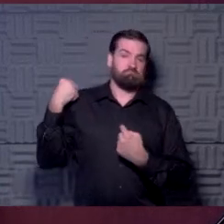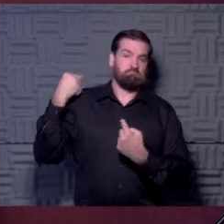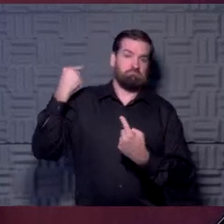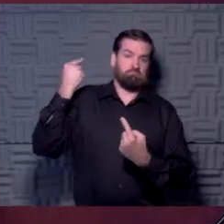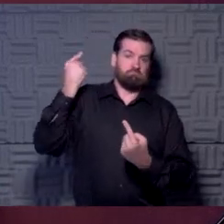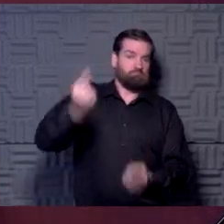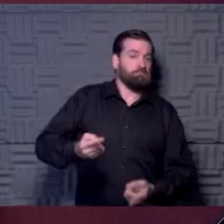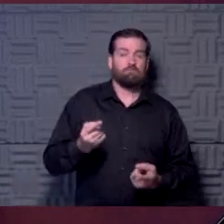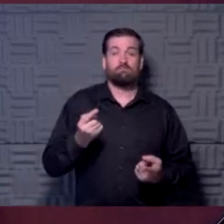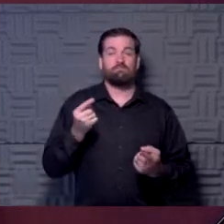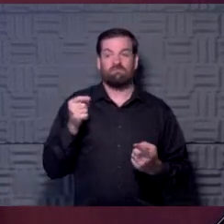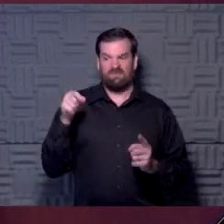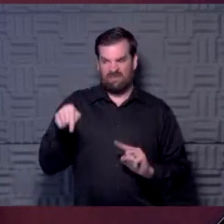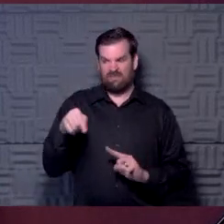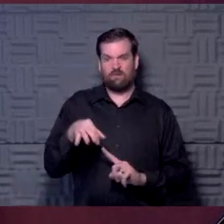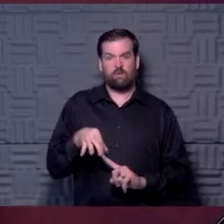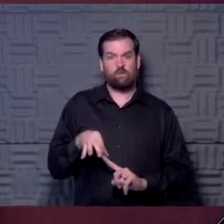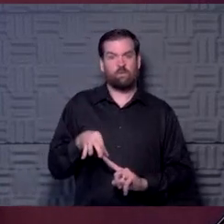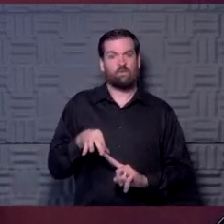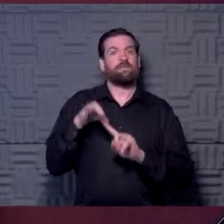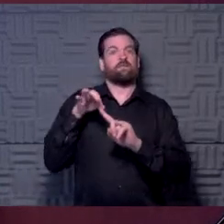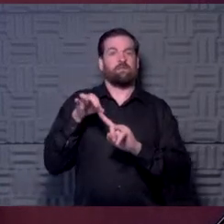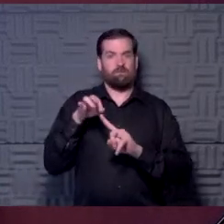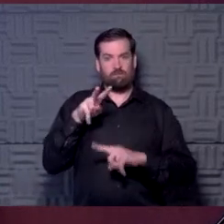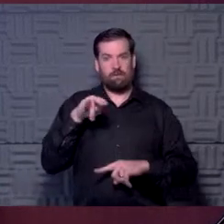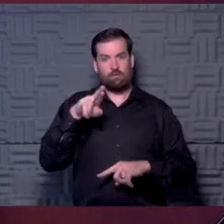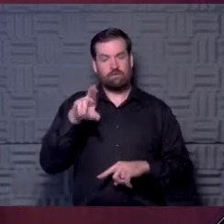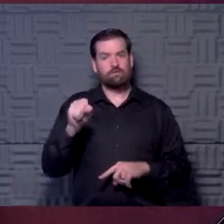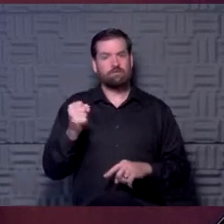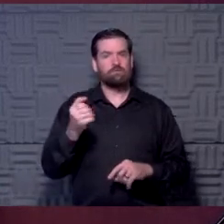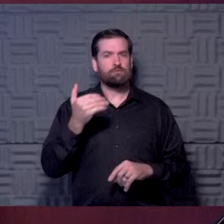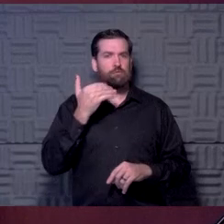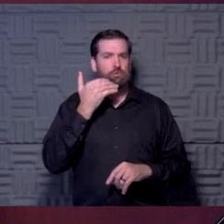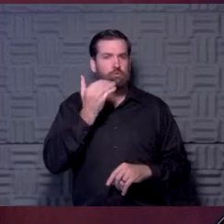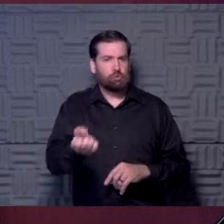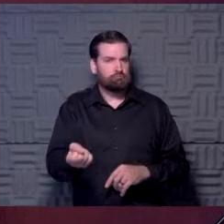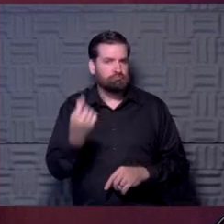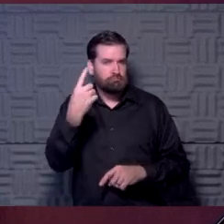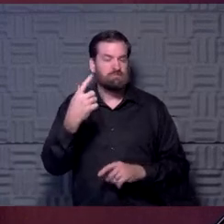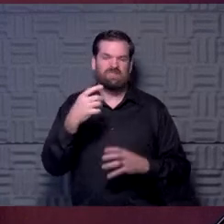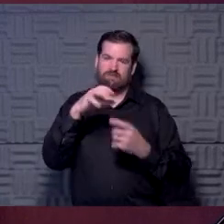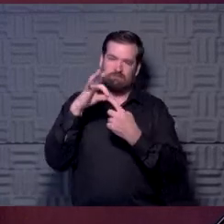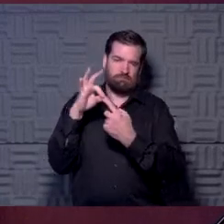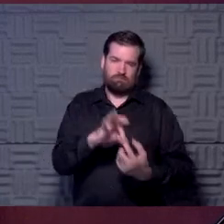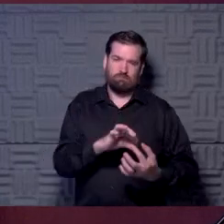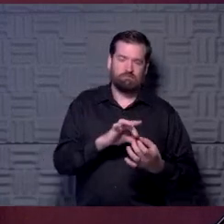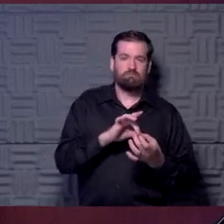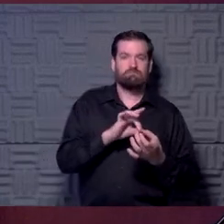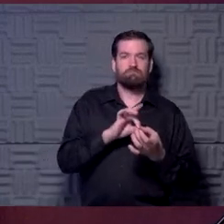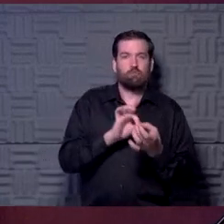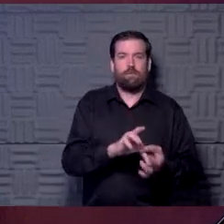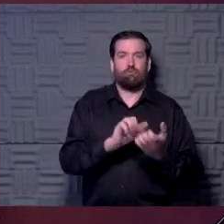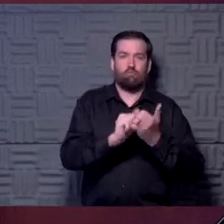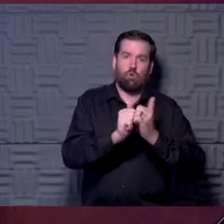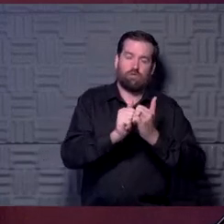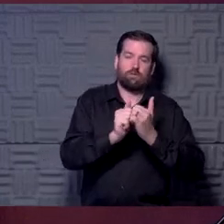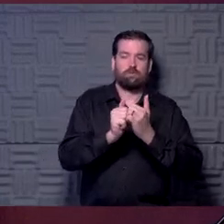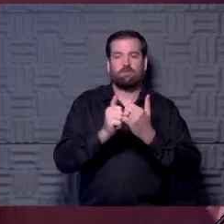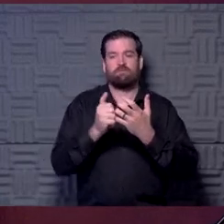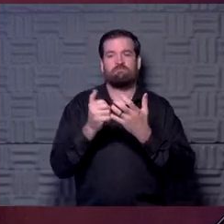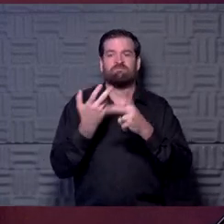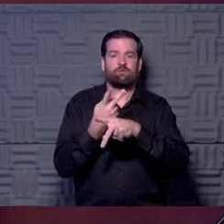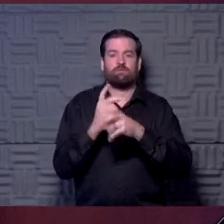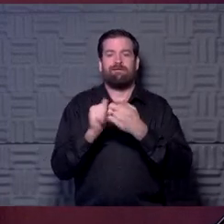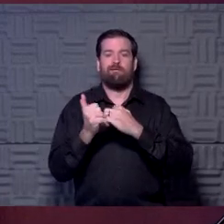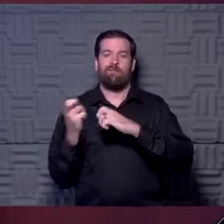long and that this is a novel virus we're dealing with now, we have a good handle on that. And especially with sports, we're used to this return to play algorithm, we